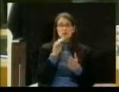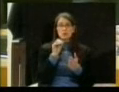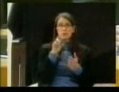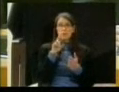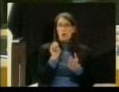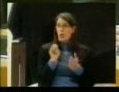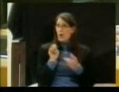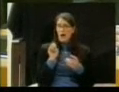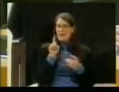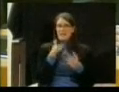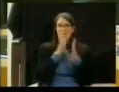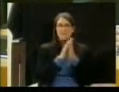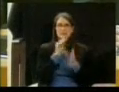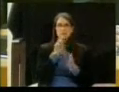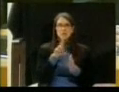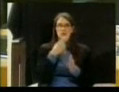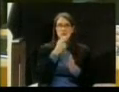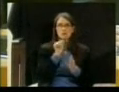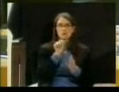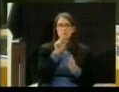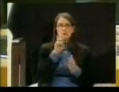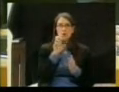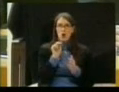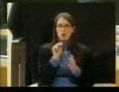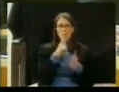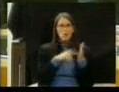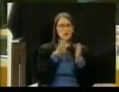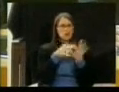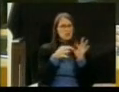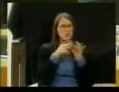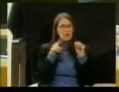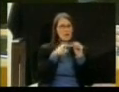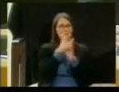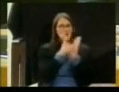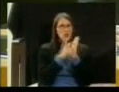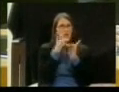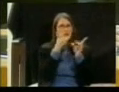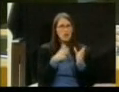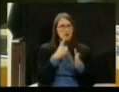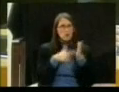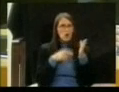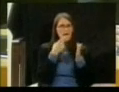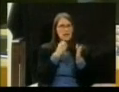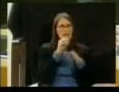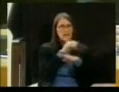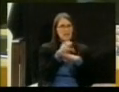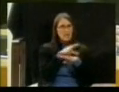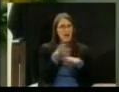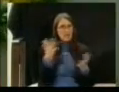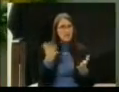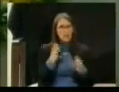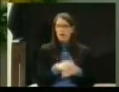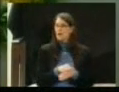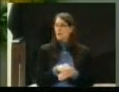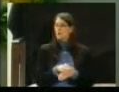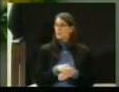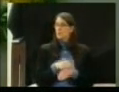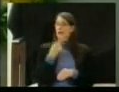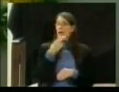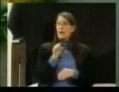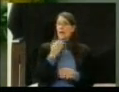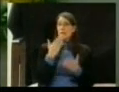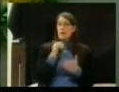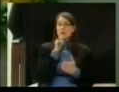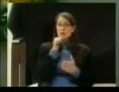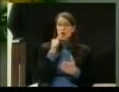about the law director and what he had advised us? Well, he may not have ever used the words that we're likely to lose, but I think he gave us a